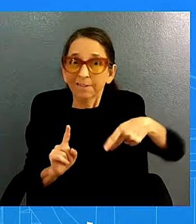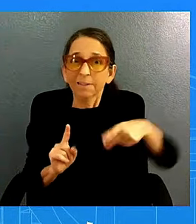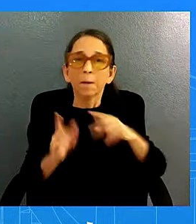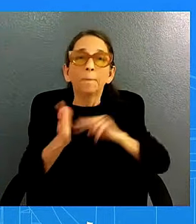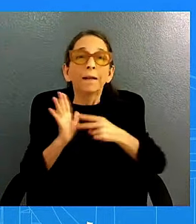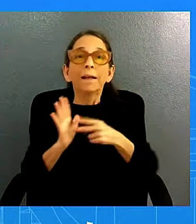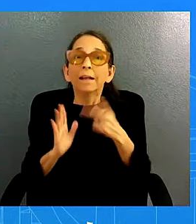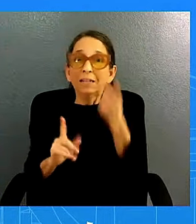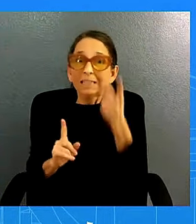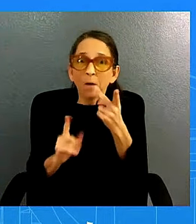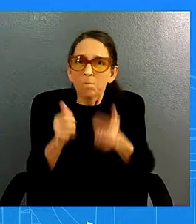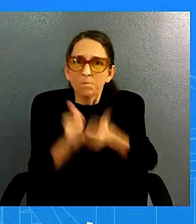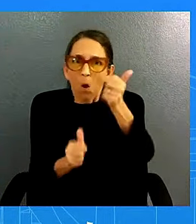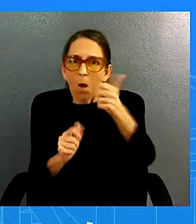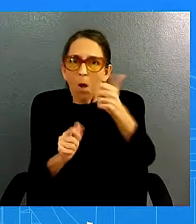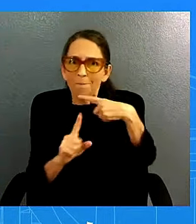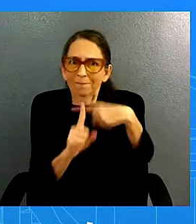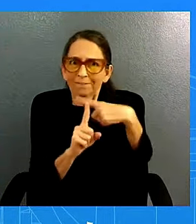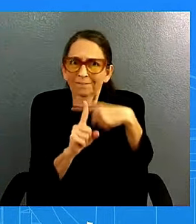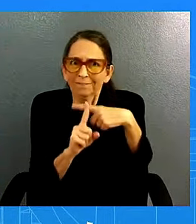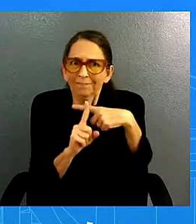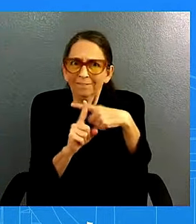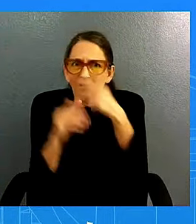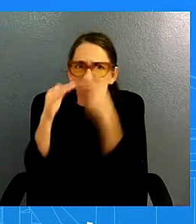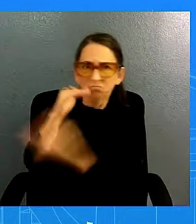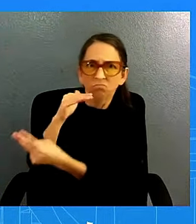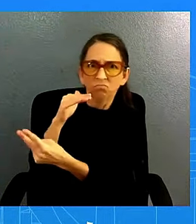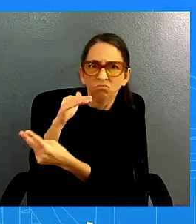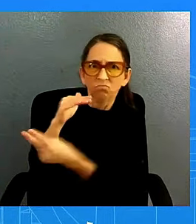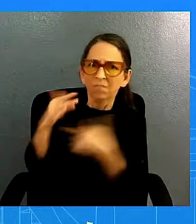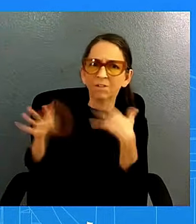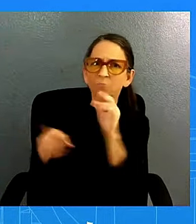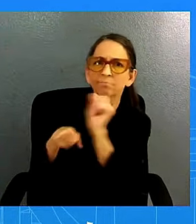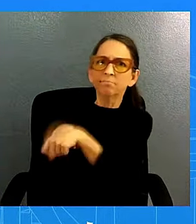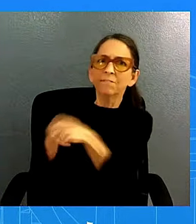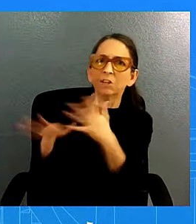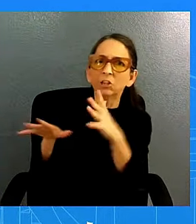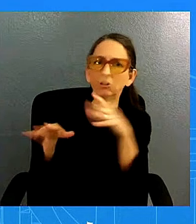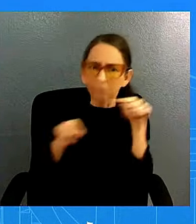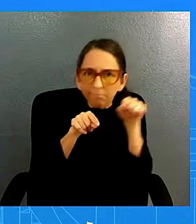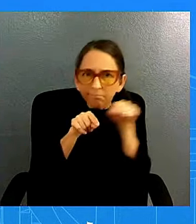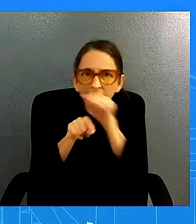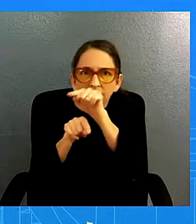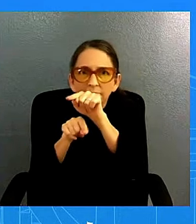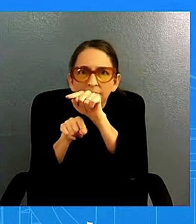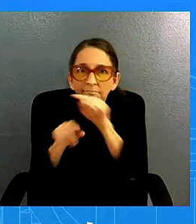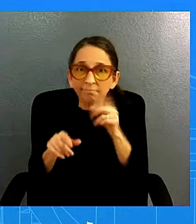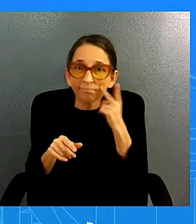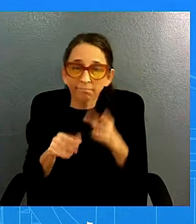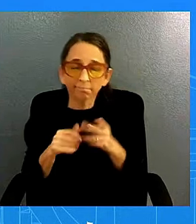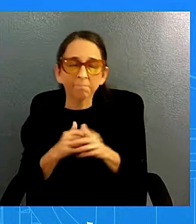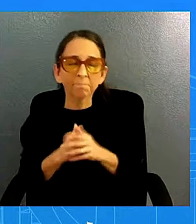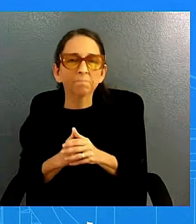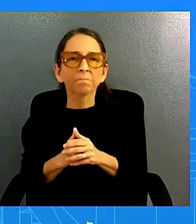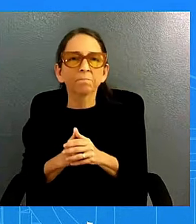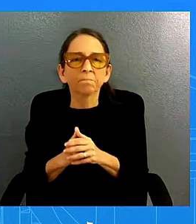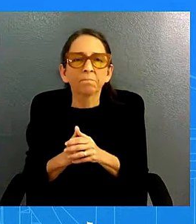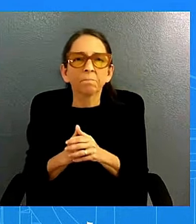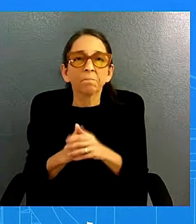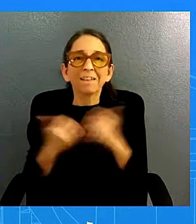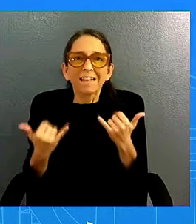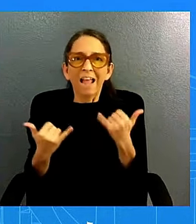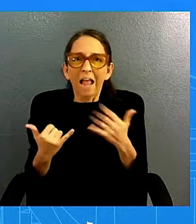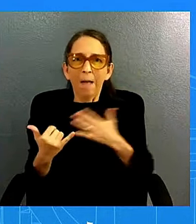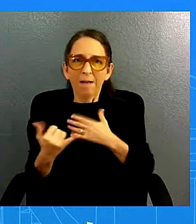of the blue chip which in this case would be the uh upper part of the shaded area i'll close with another important reference